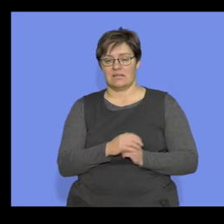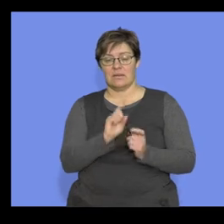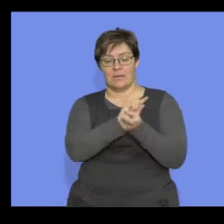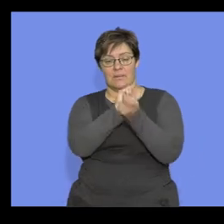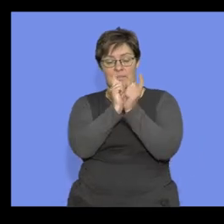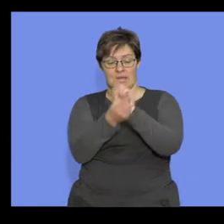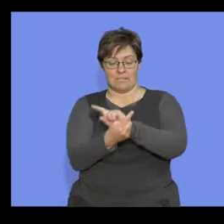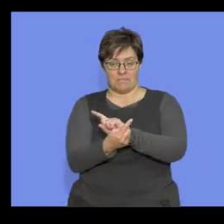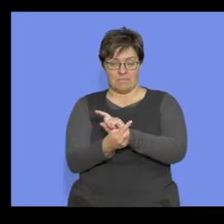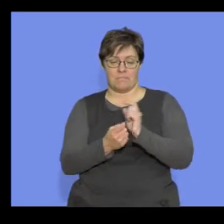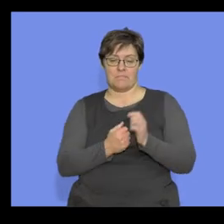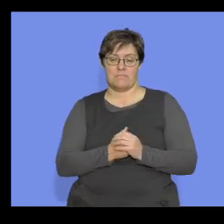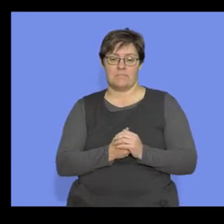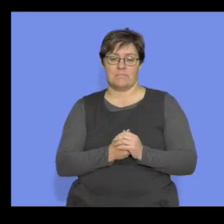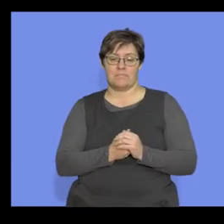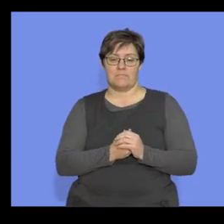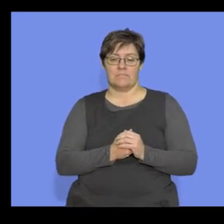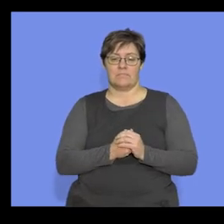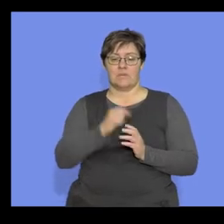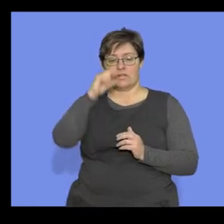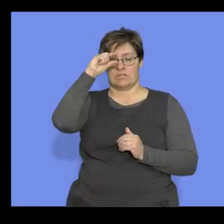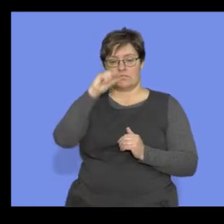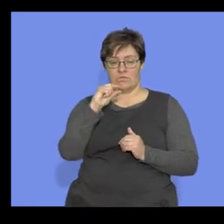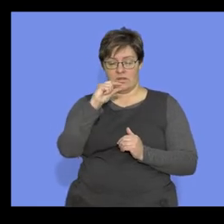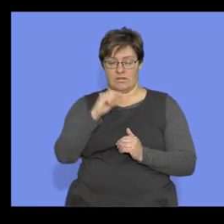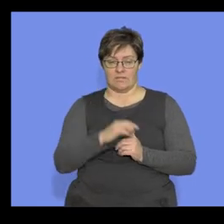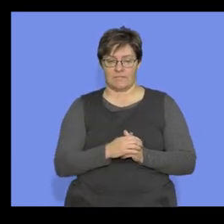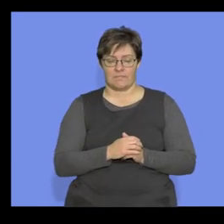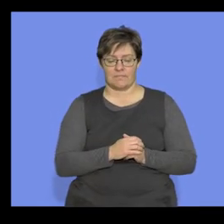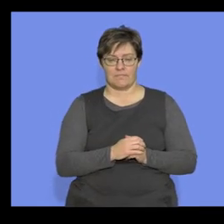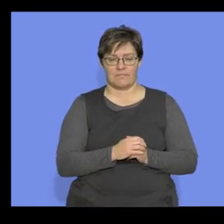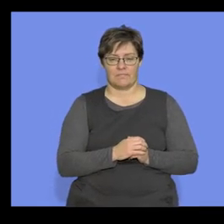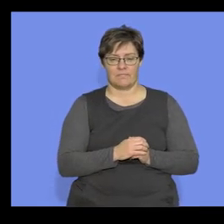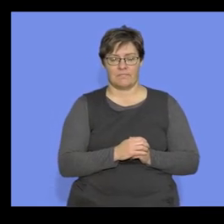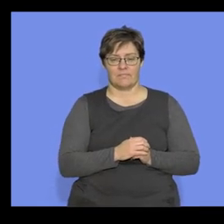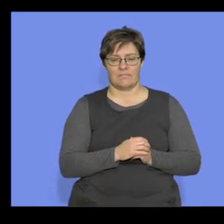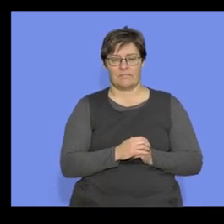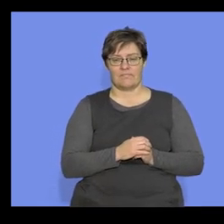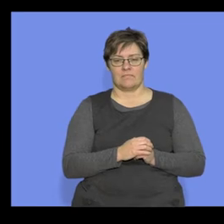become smaller.